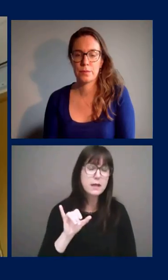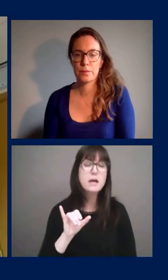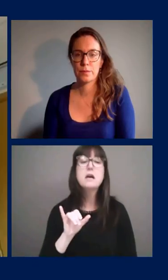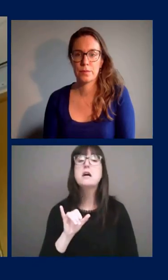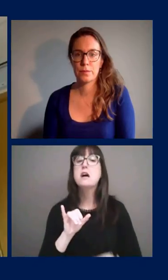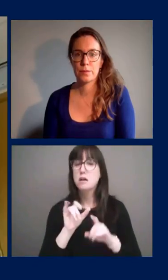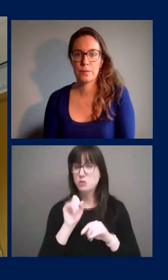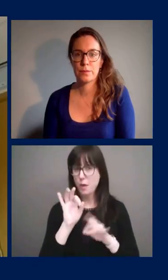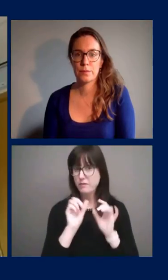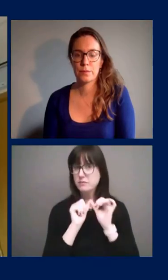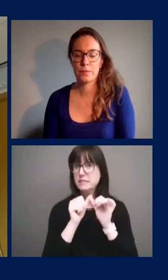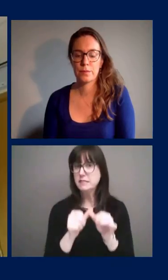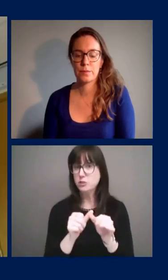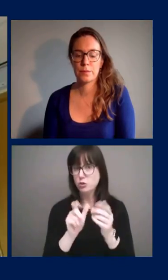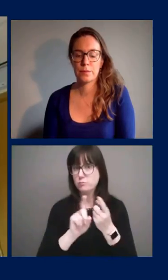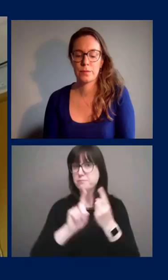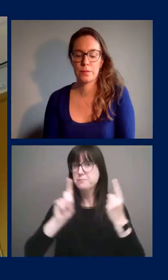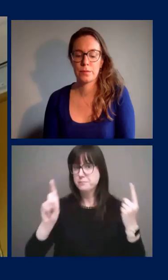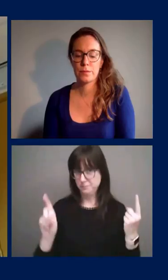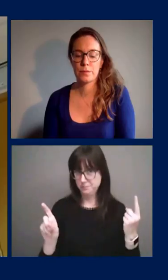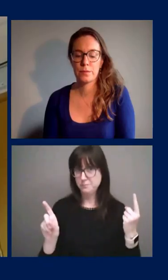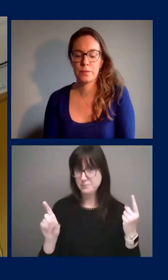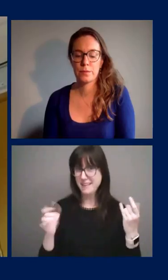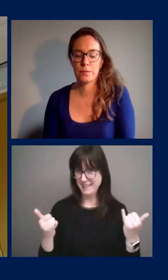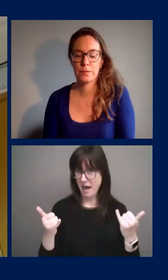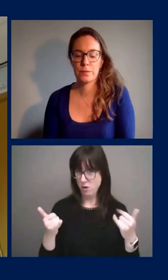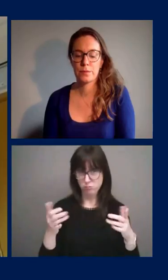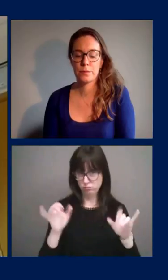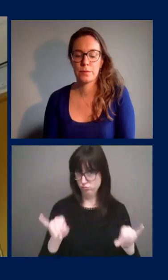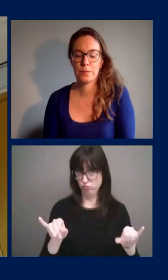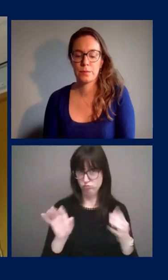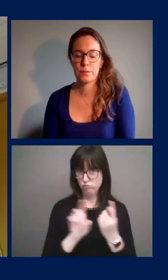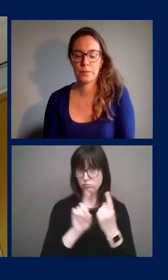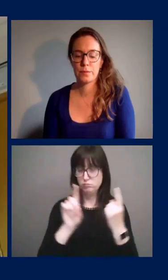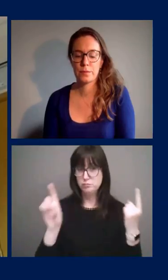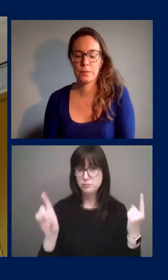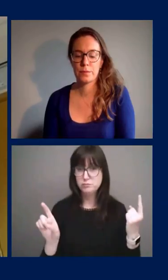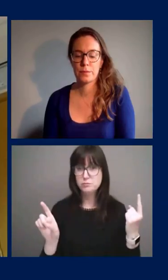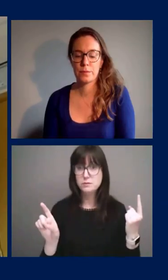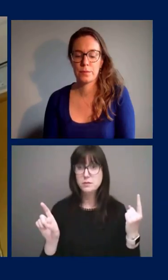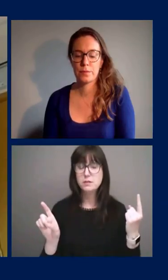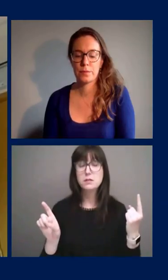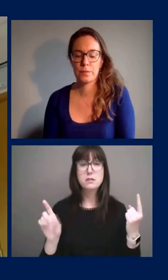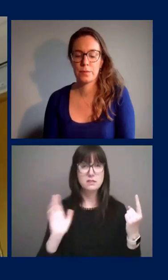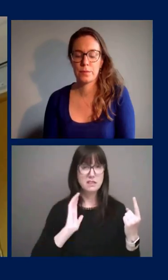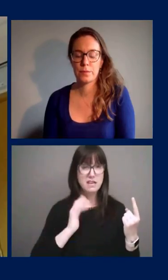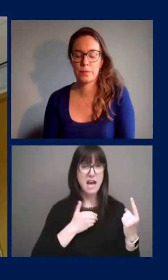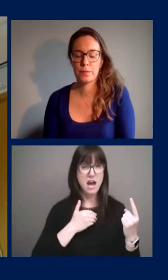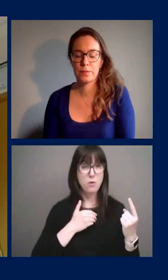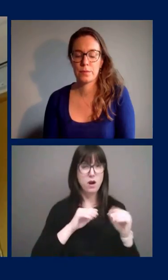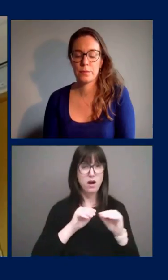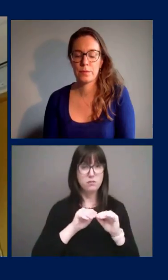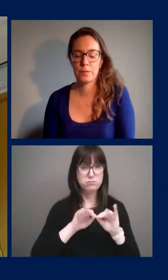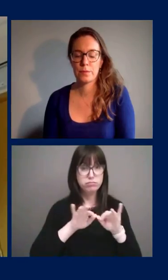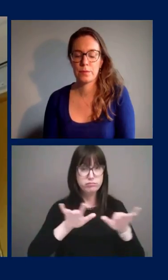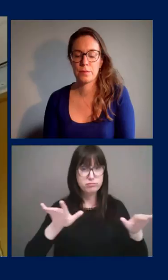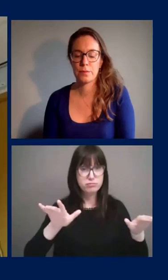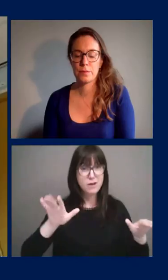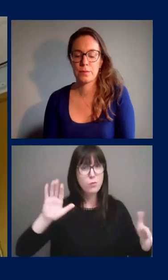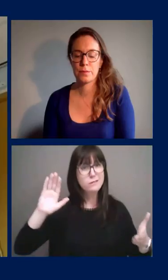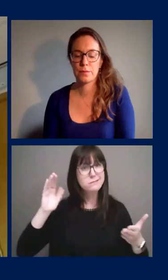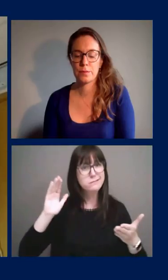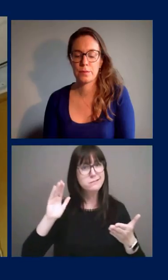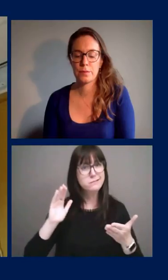level of physical distancing that we're doing now the level of infection in our community will keep dropping uh